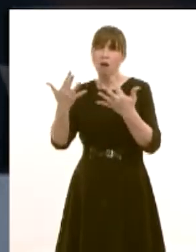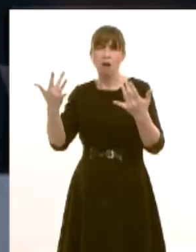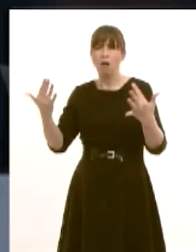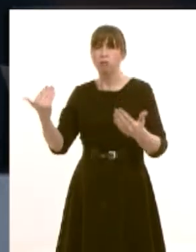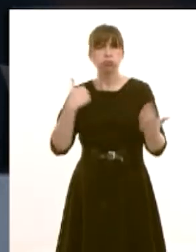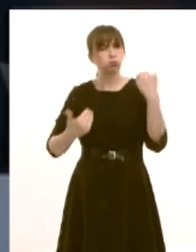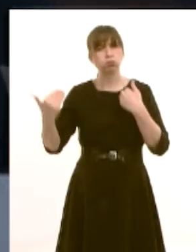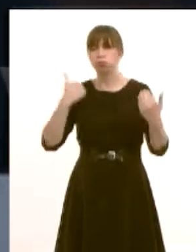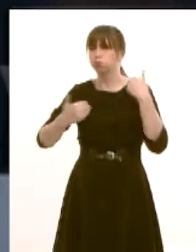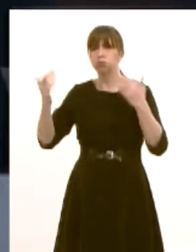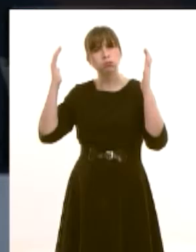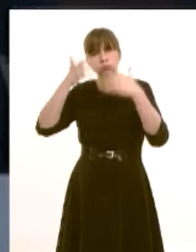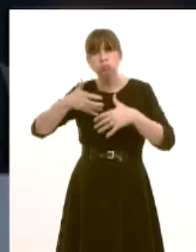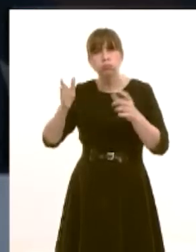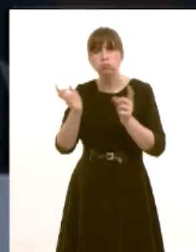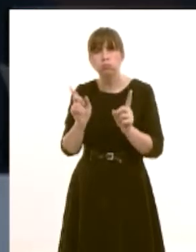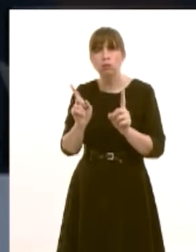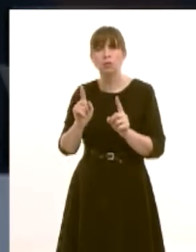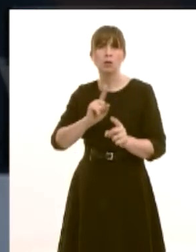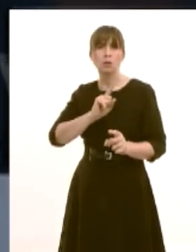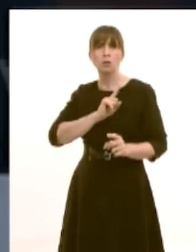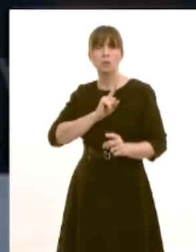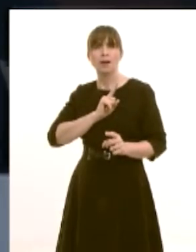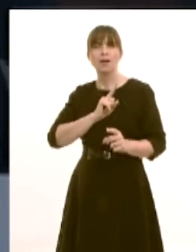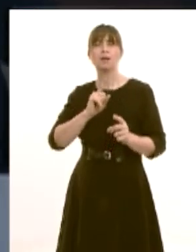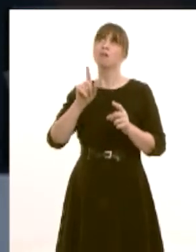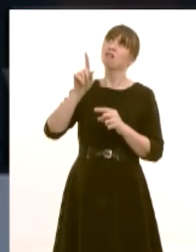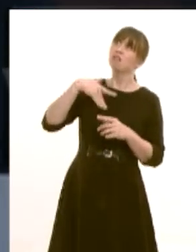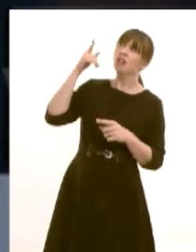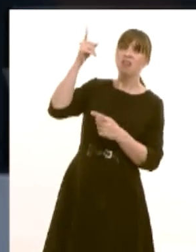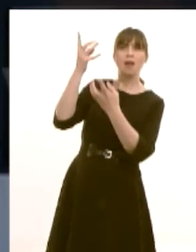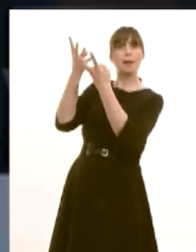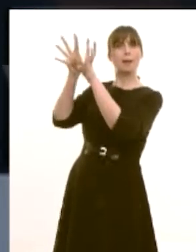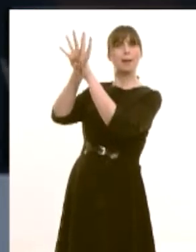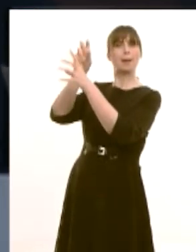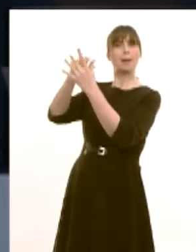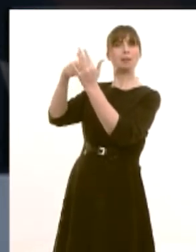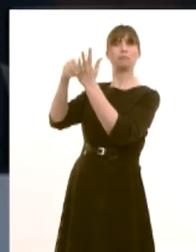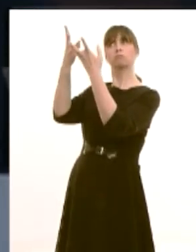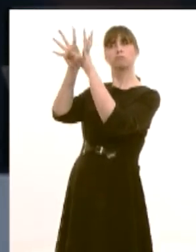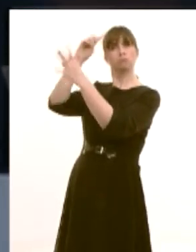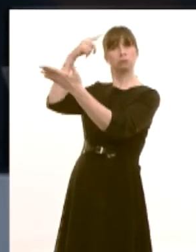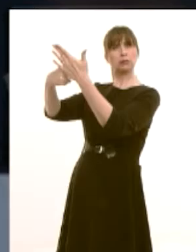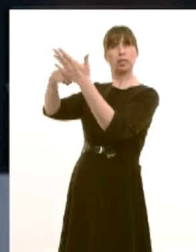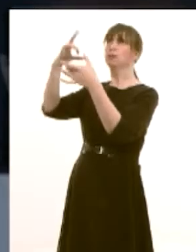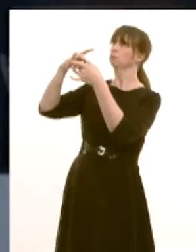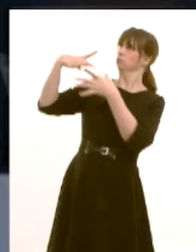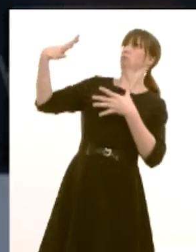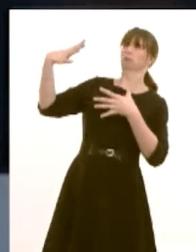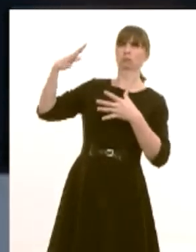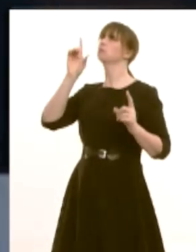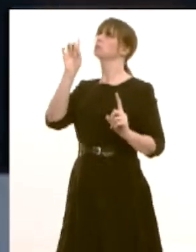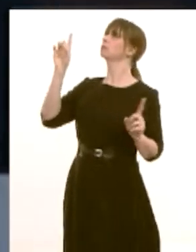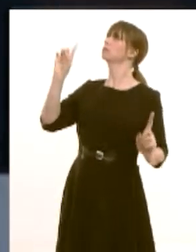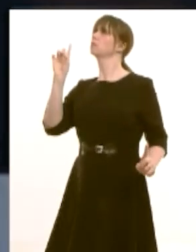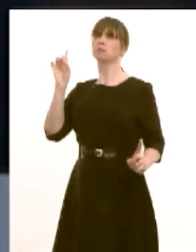members of the community is the perceived remoteness of cabinet decision making and this is also mirrored elsewhere in my region in Pembrokeshire with current